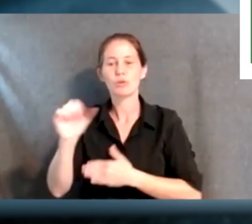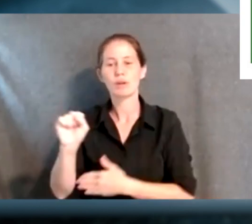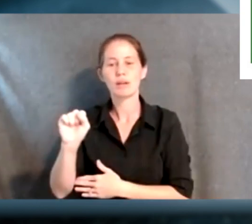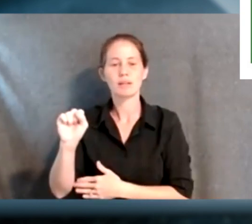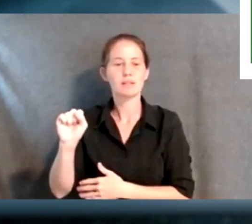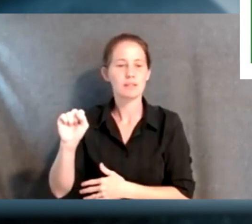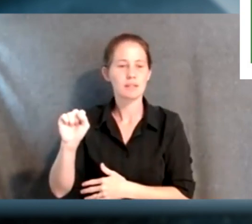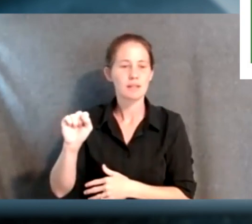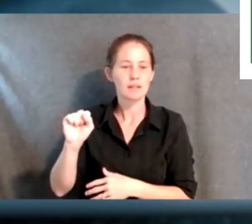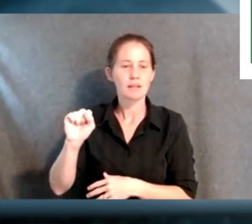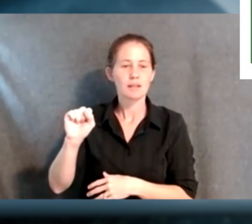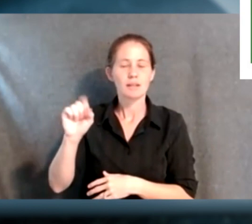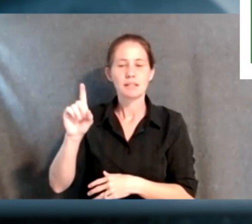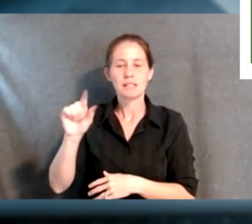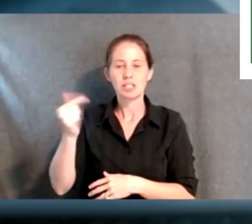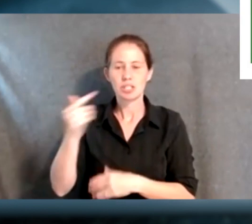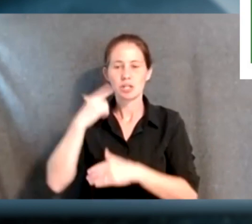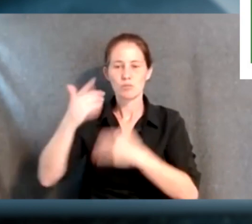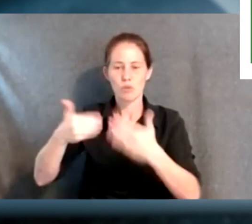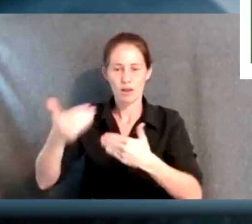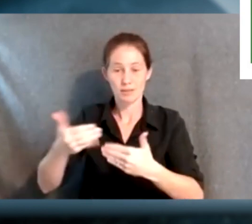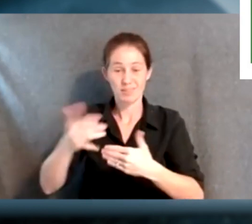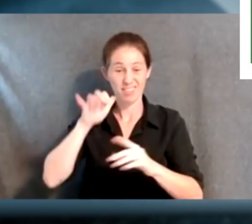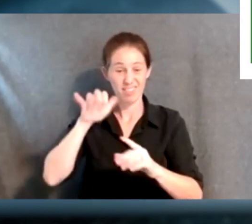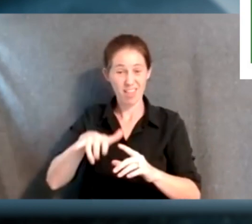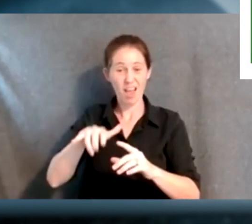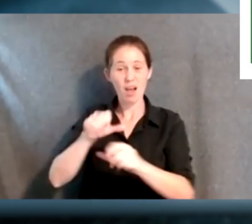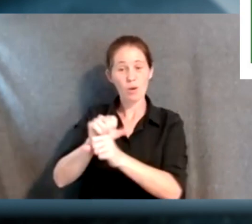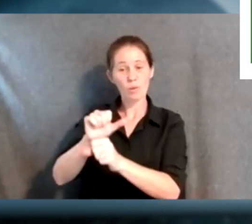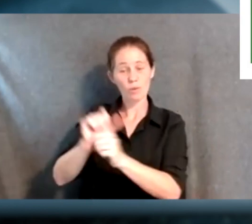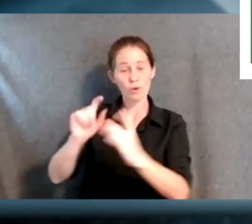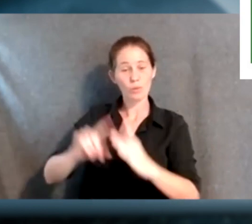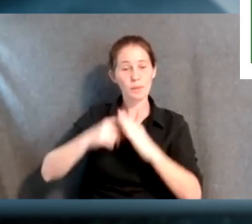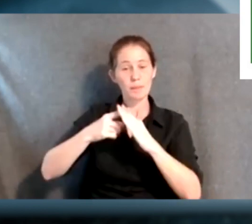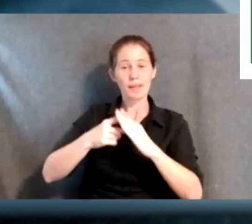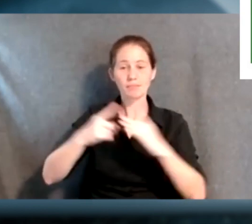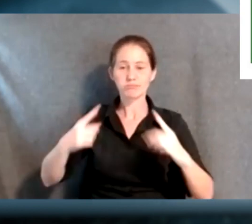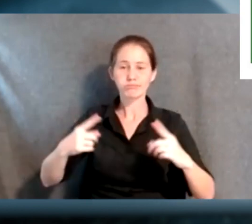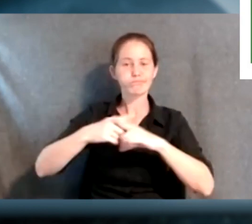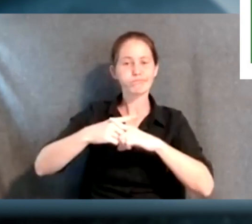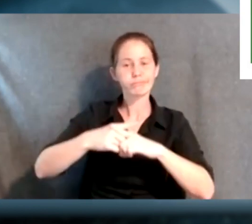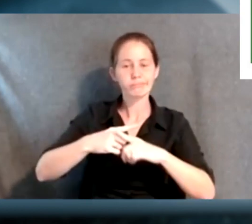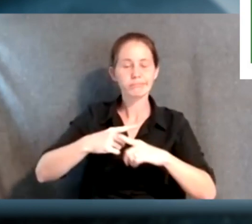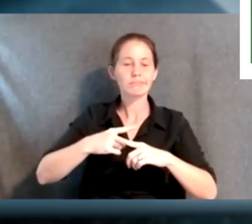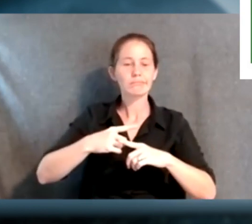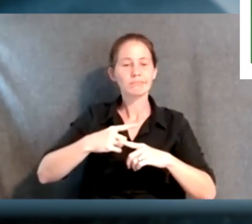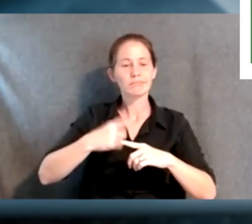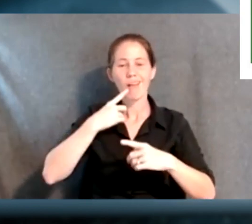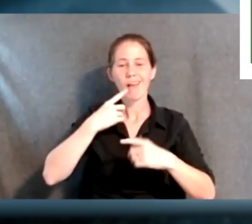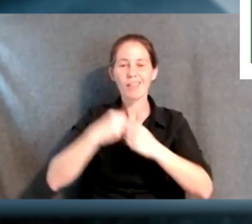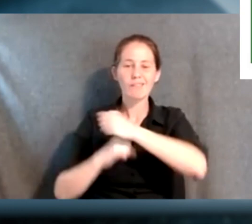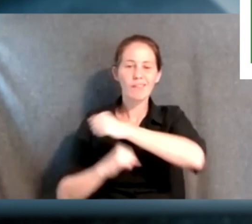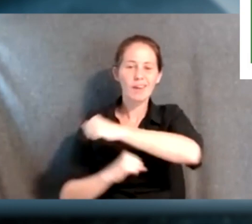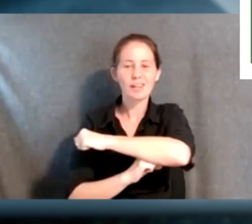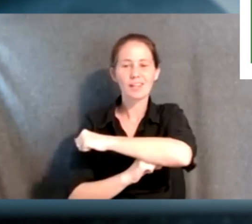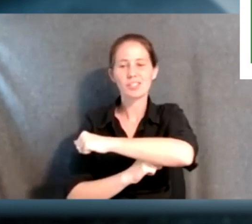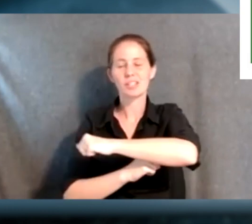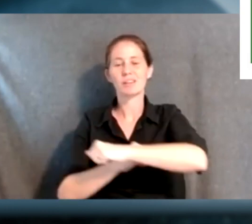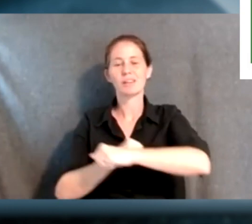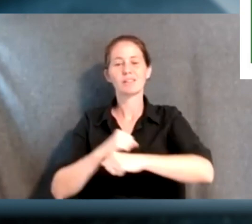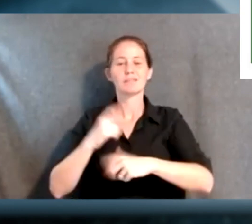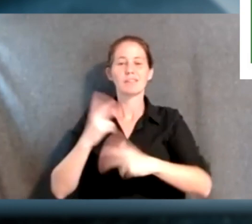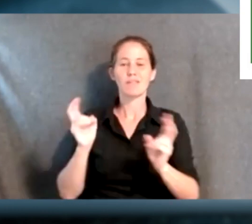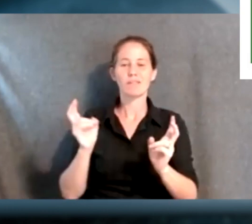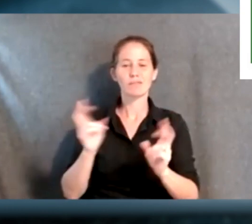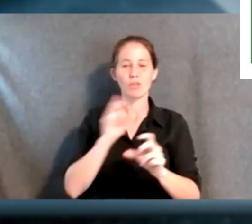So for that work, we began kind of intersecting this really on the foundation and the heels of kind of the work